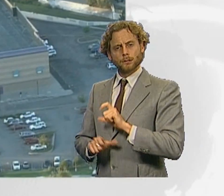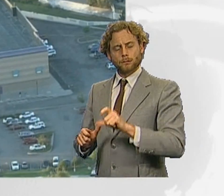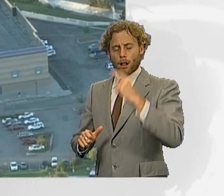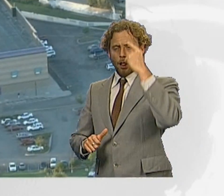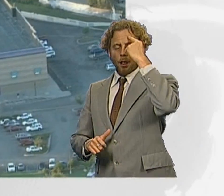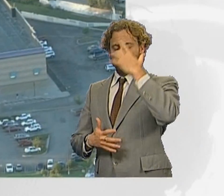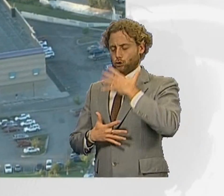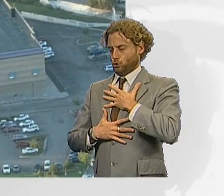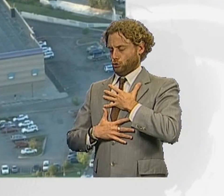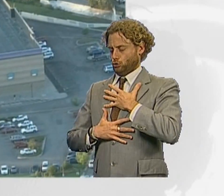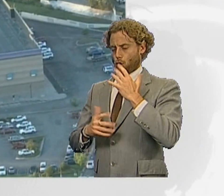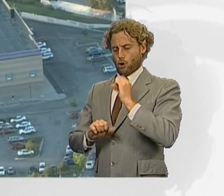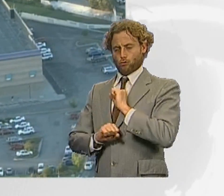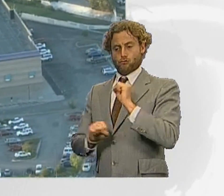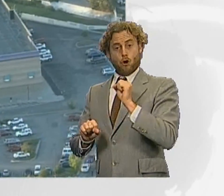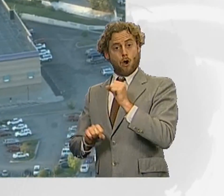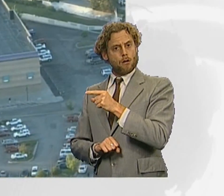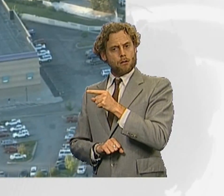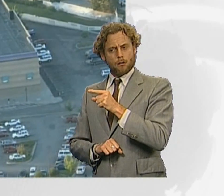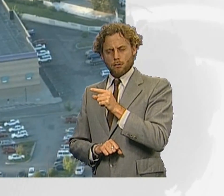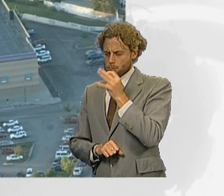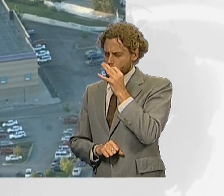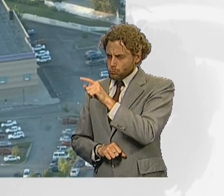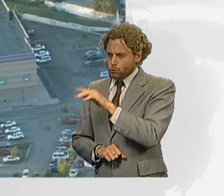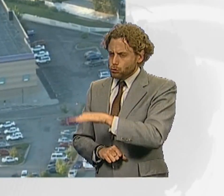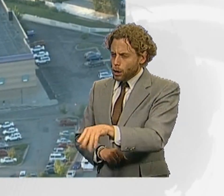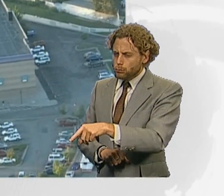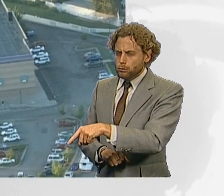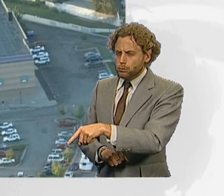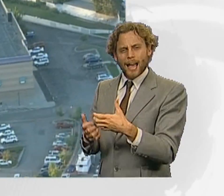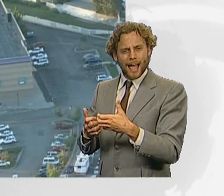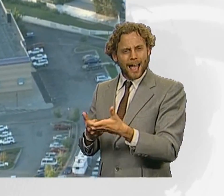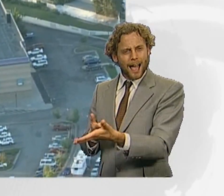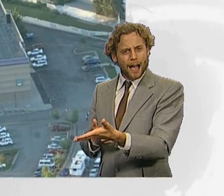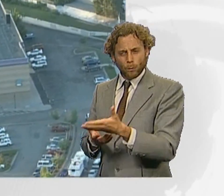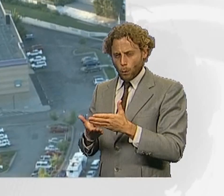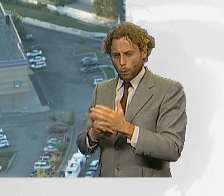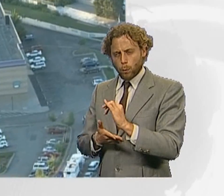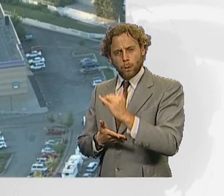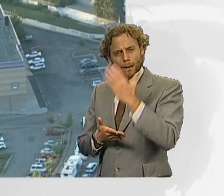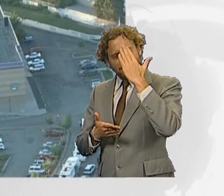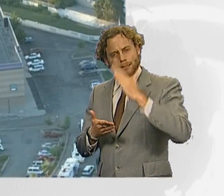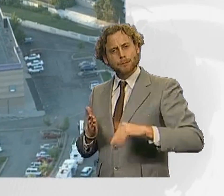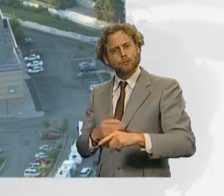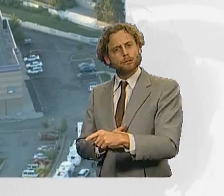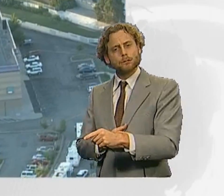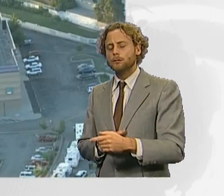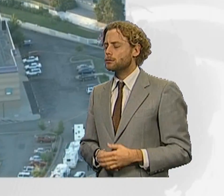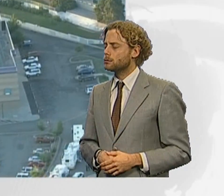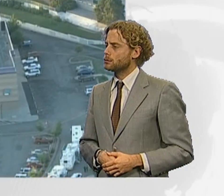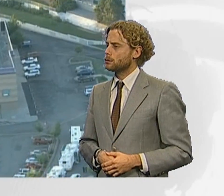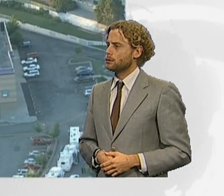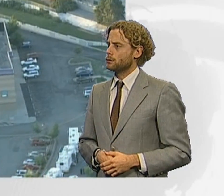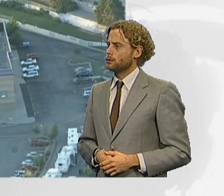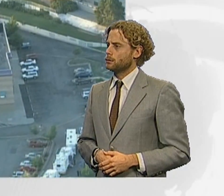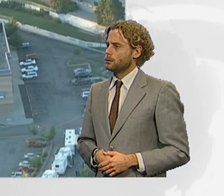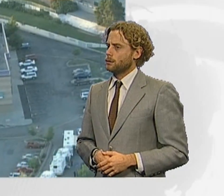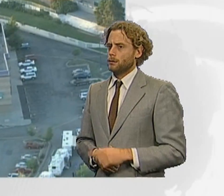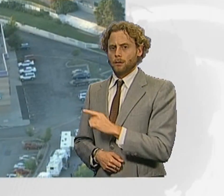children dealing with what has been a terrifying ordeal for them? My children